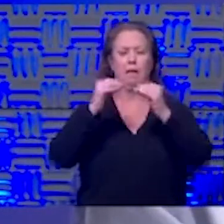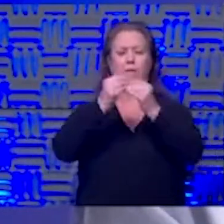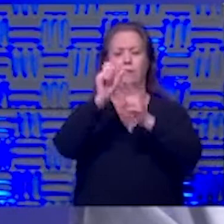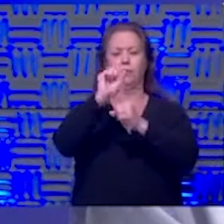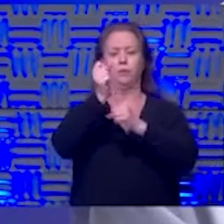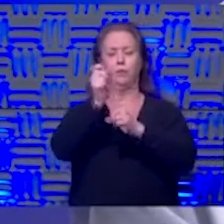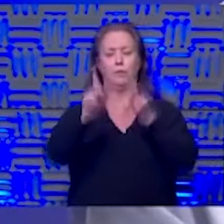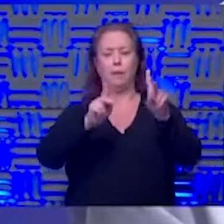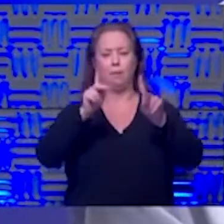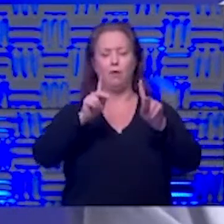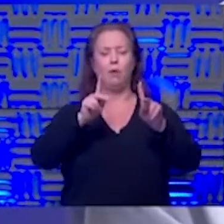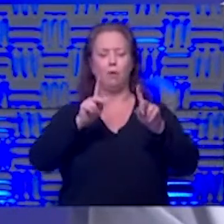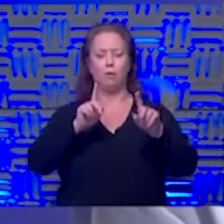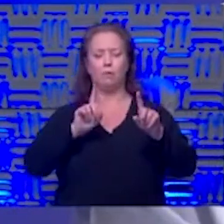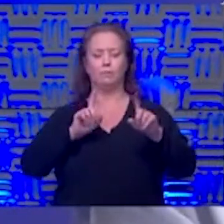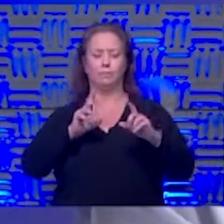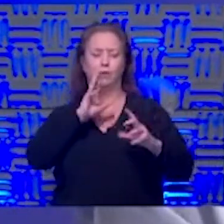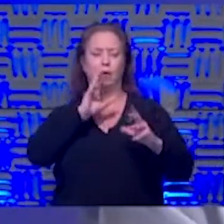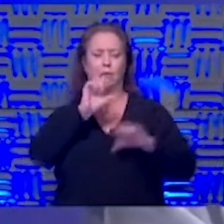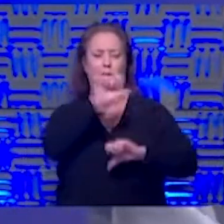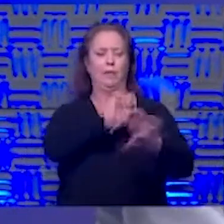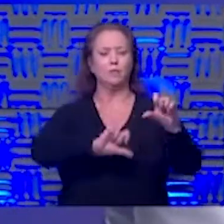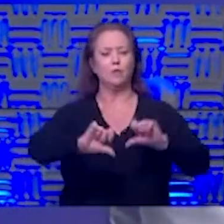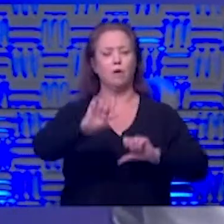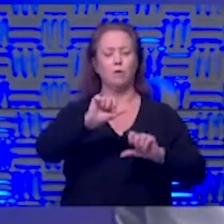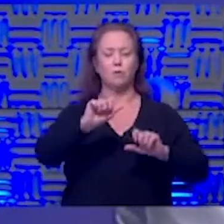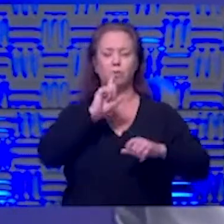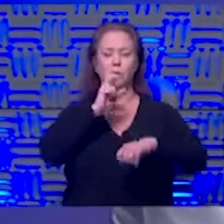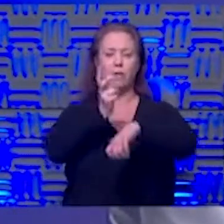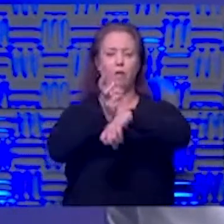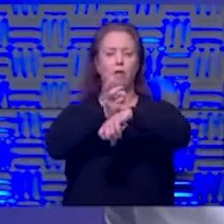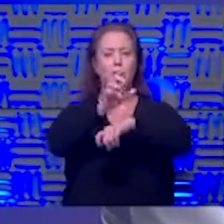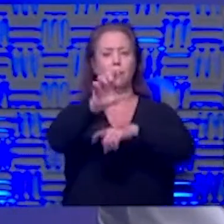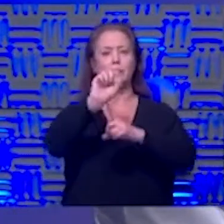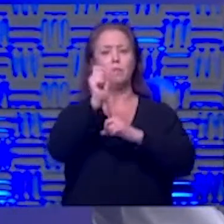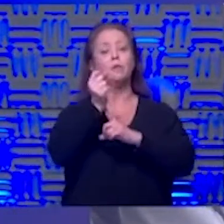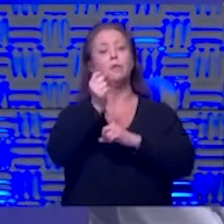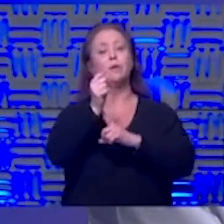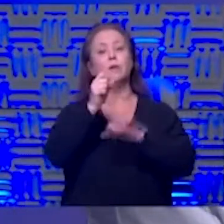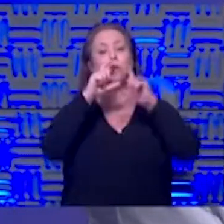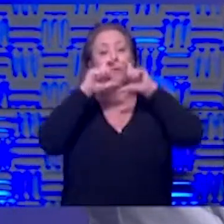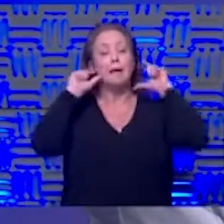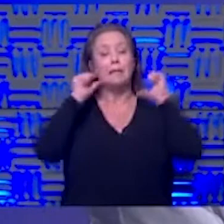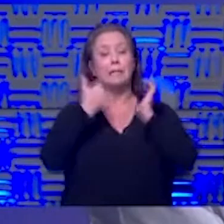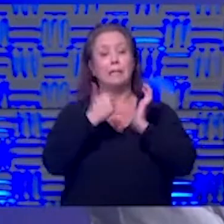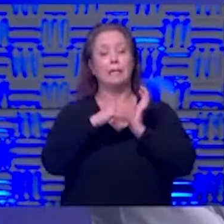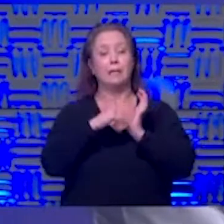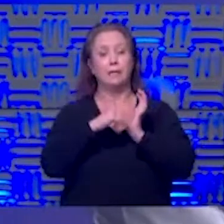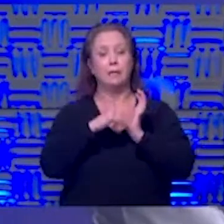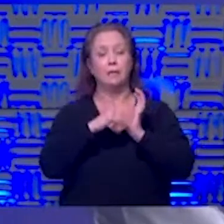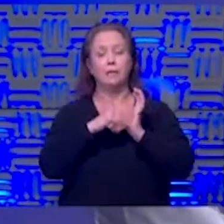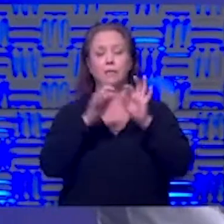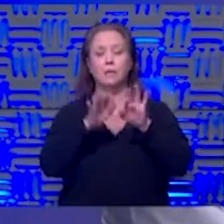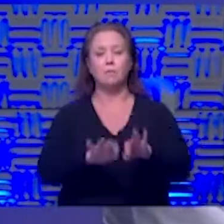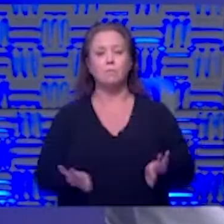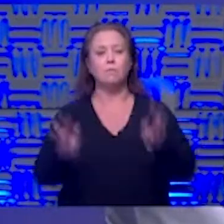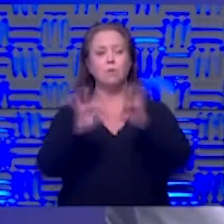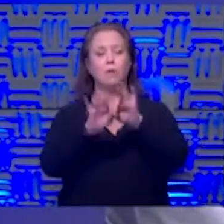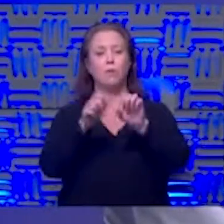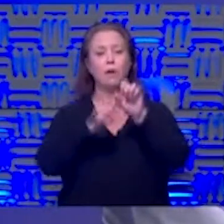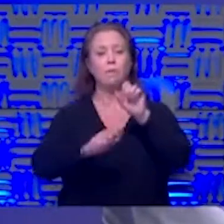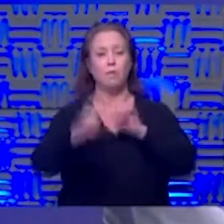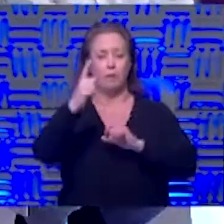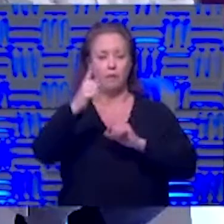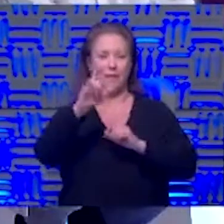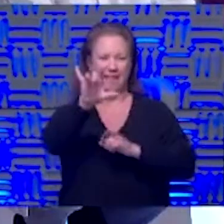walking by all the time having conversations so it's really difficult in that sense so i think mask again is going to be important for everybody in that office